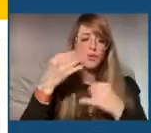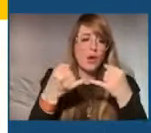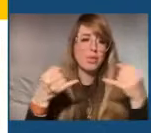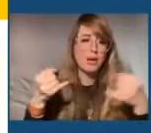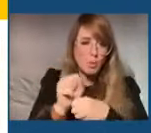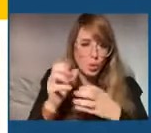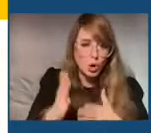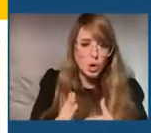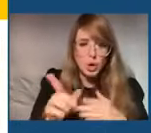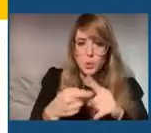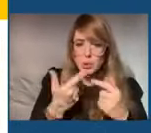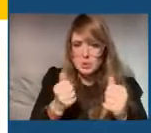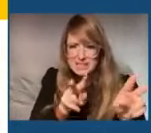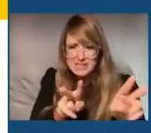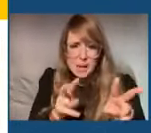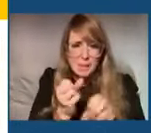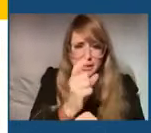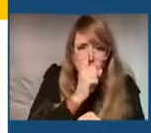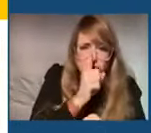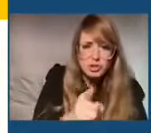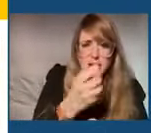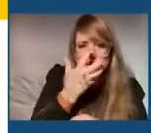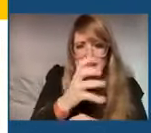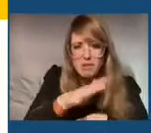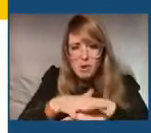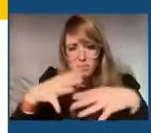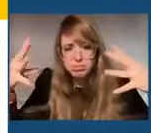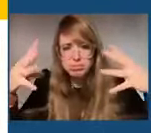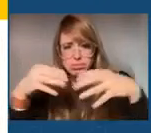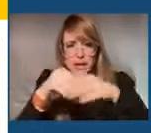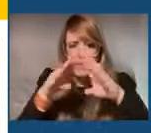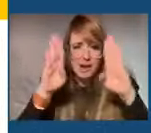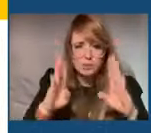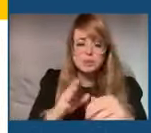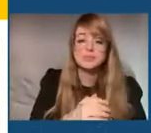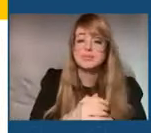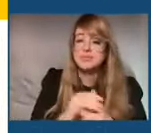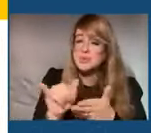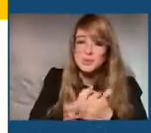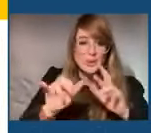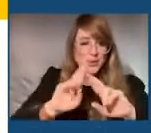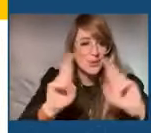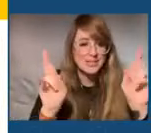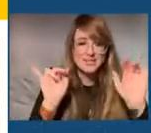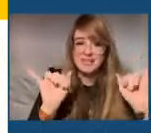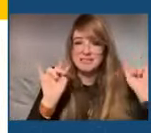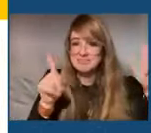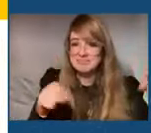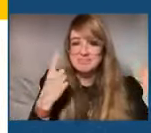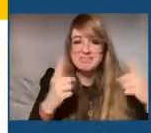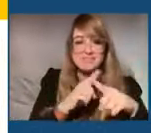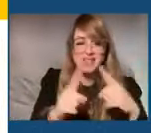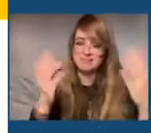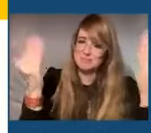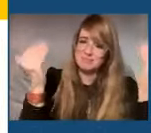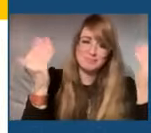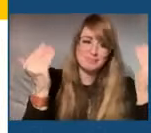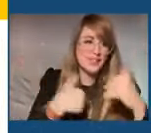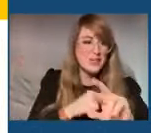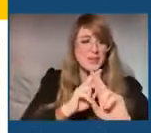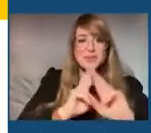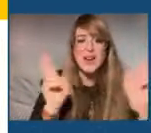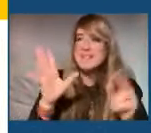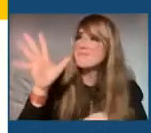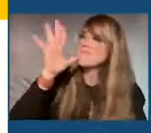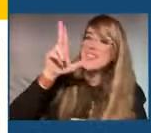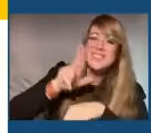desperately trying to get the heat back on the house. So so we'll be ready for this. New York is ready, as we always are. But we're bringing on. Mother Nature,